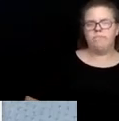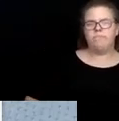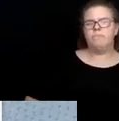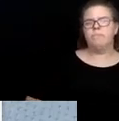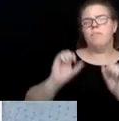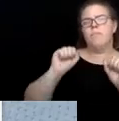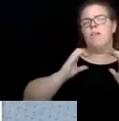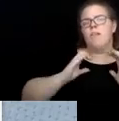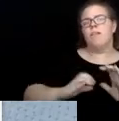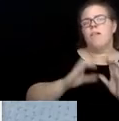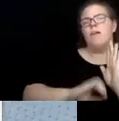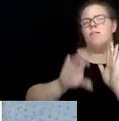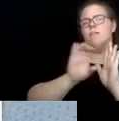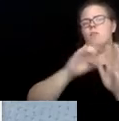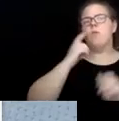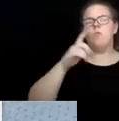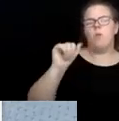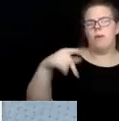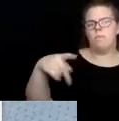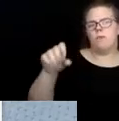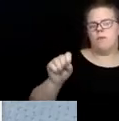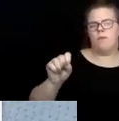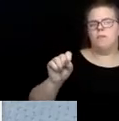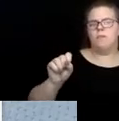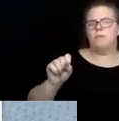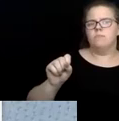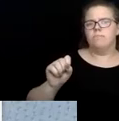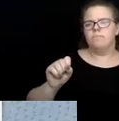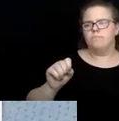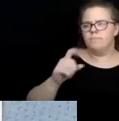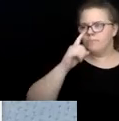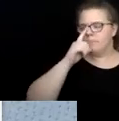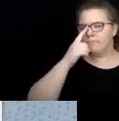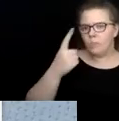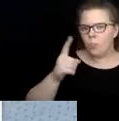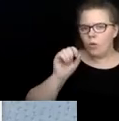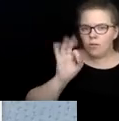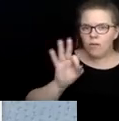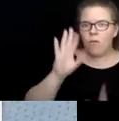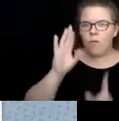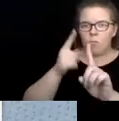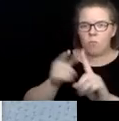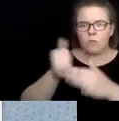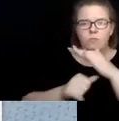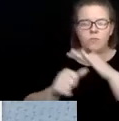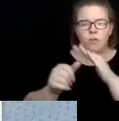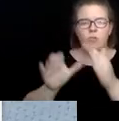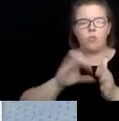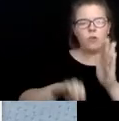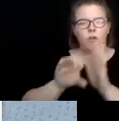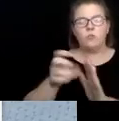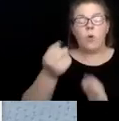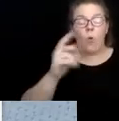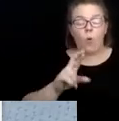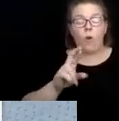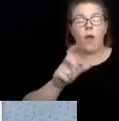characteristics for APS be one of the bullet points under a characteristic? Or does